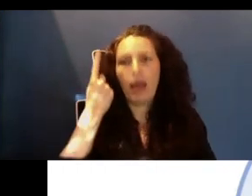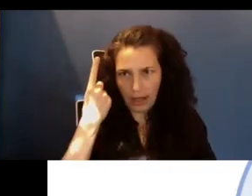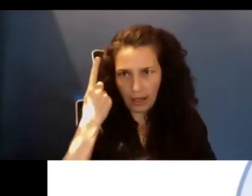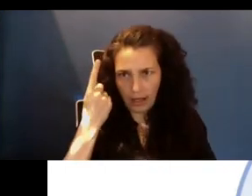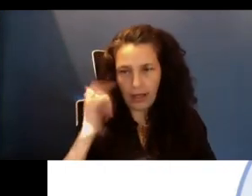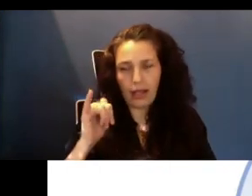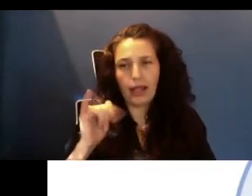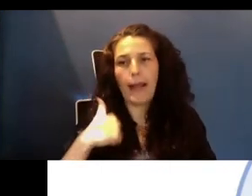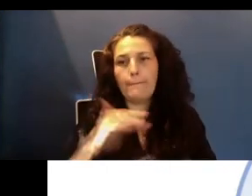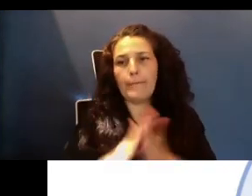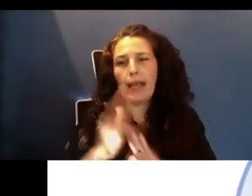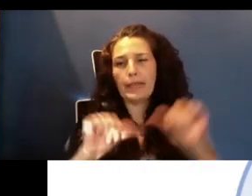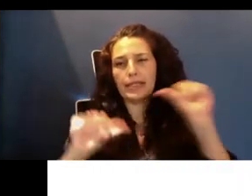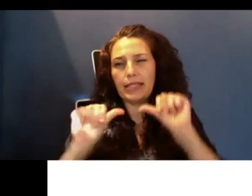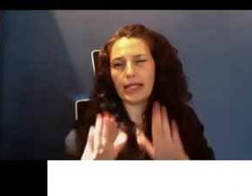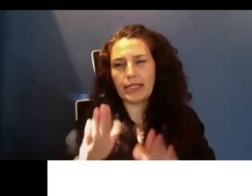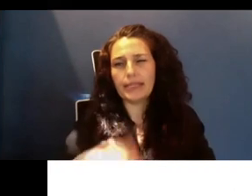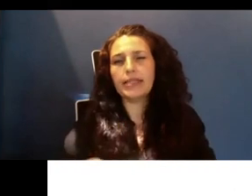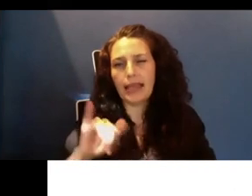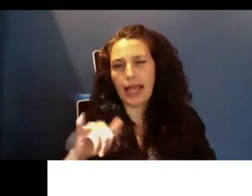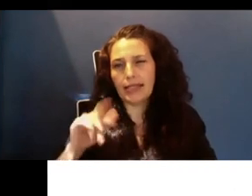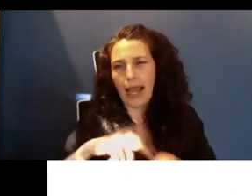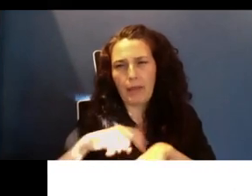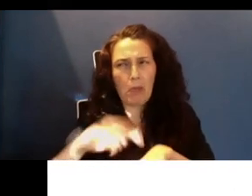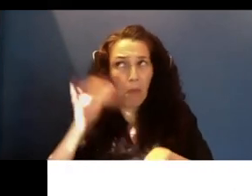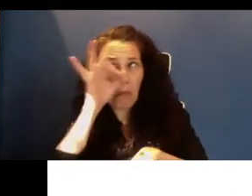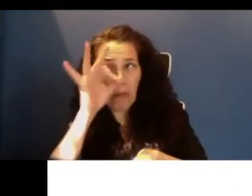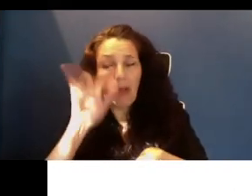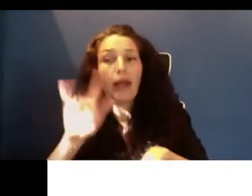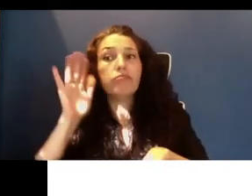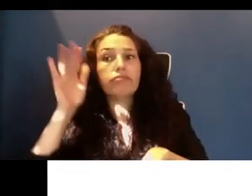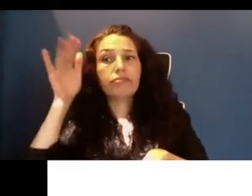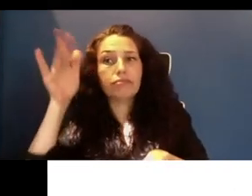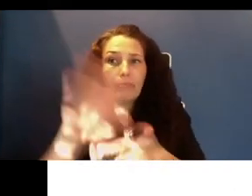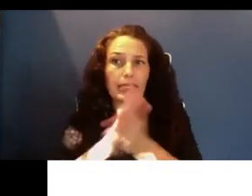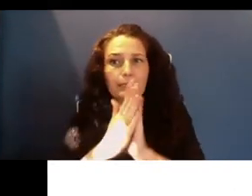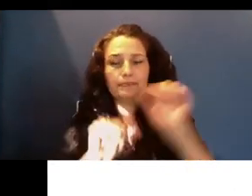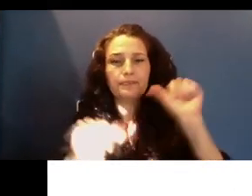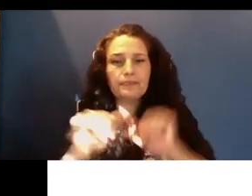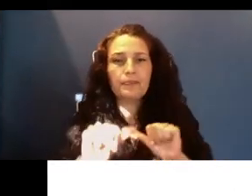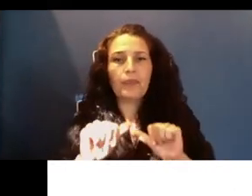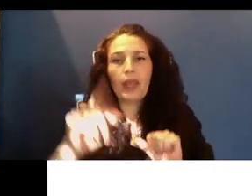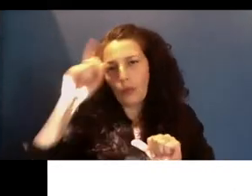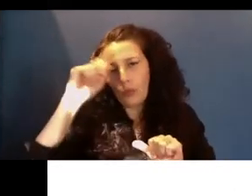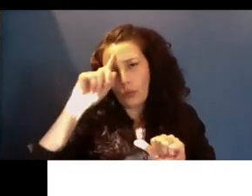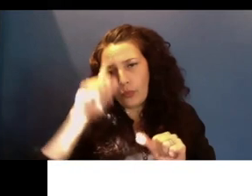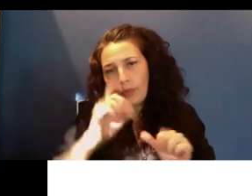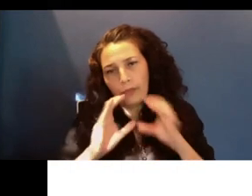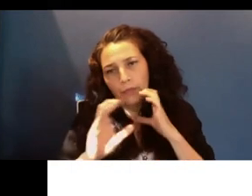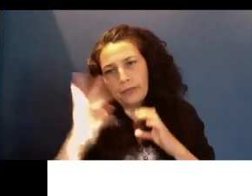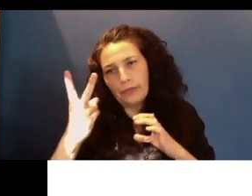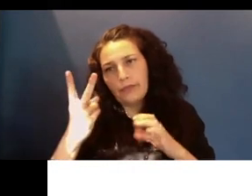became a scientist, although I didn't know it at the time. And brains communicate in two ways. They use these chemicals, these different chemical